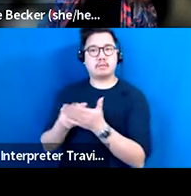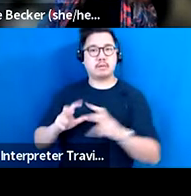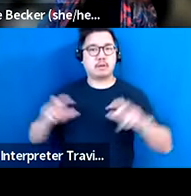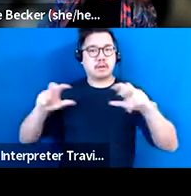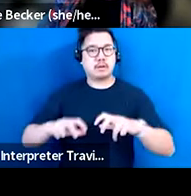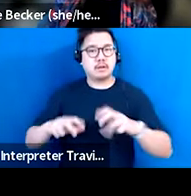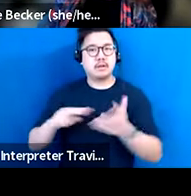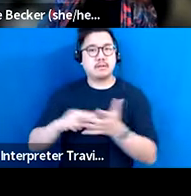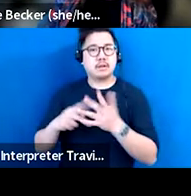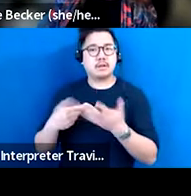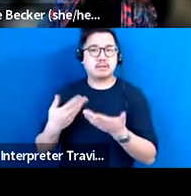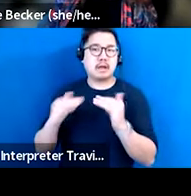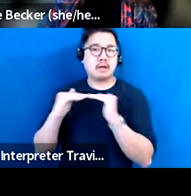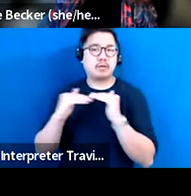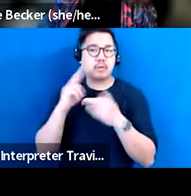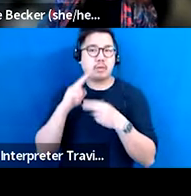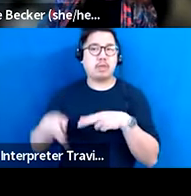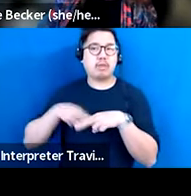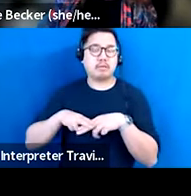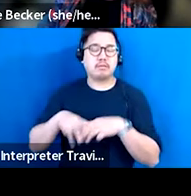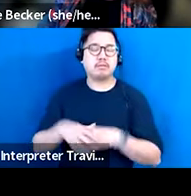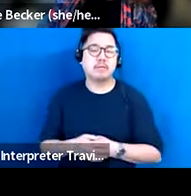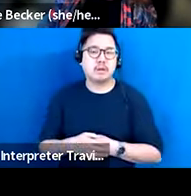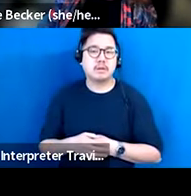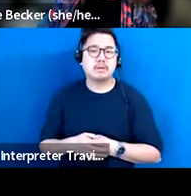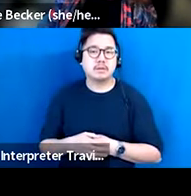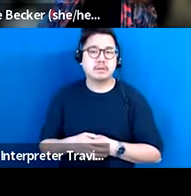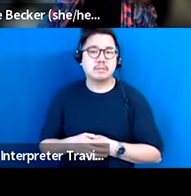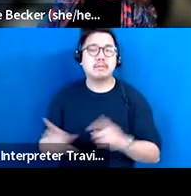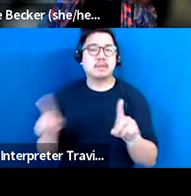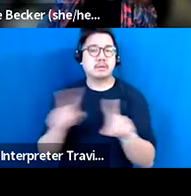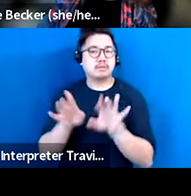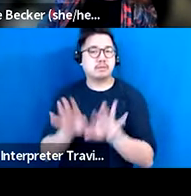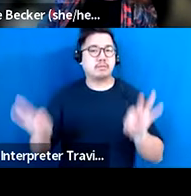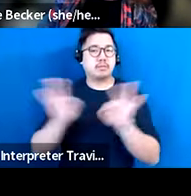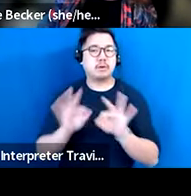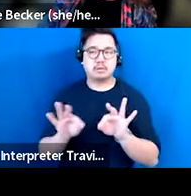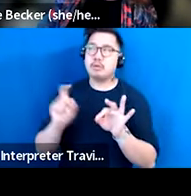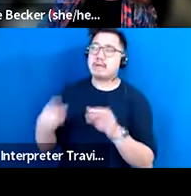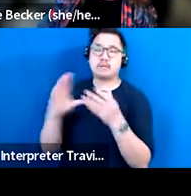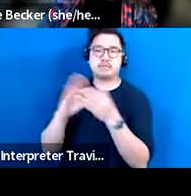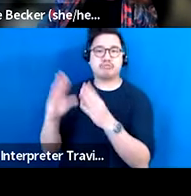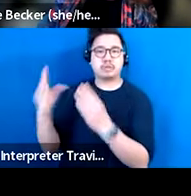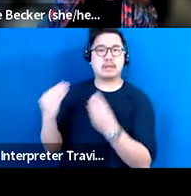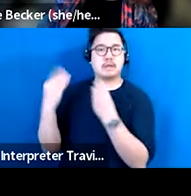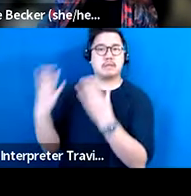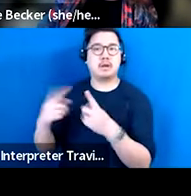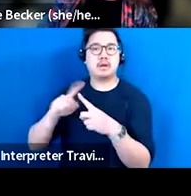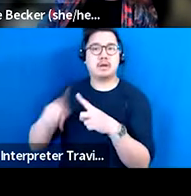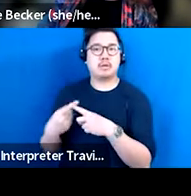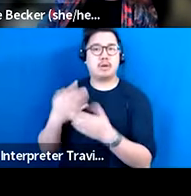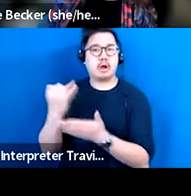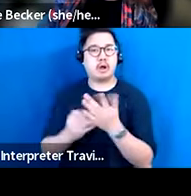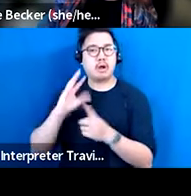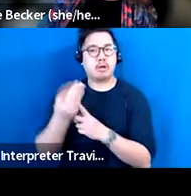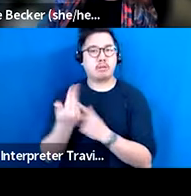that case for public investment. But really kind of flipping that narrative and showing how high of a leverage we can have. Cross